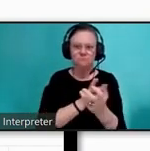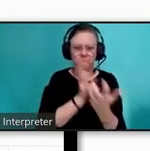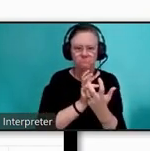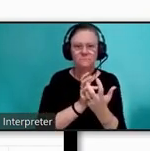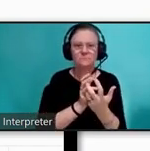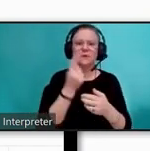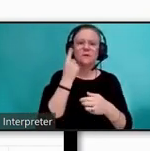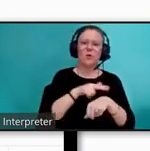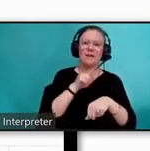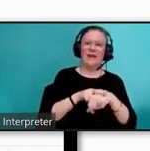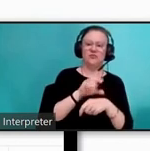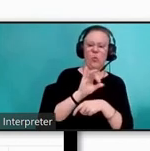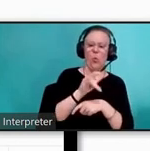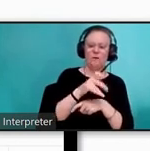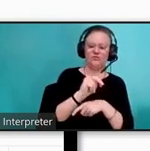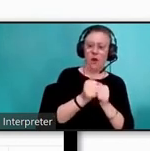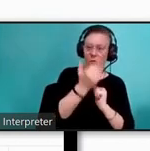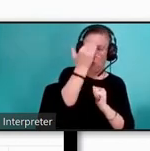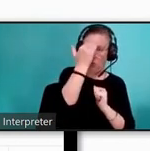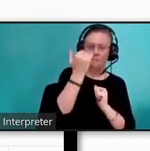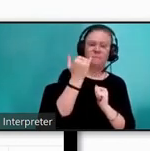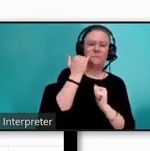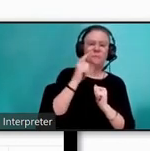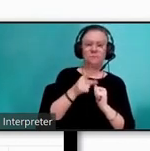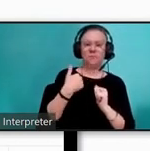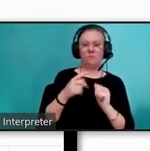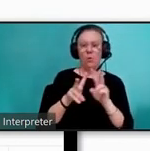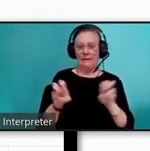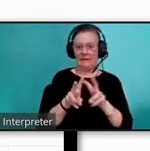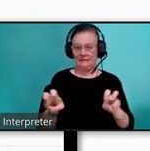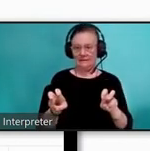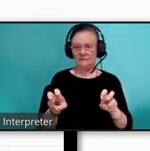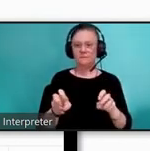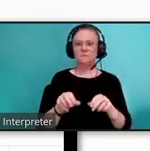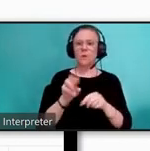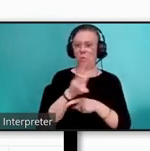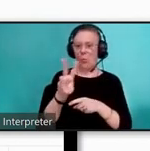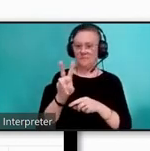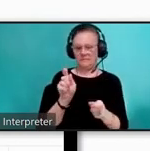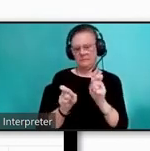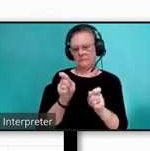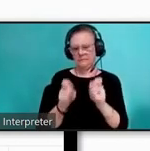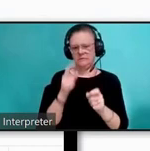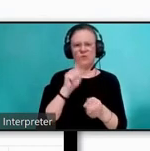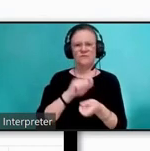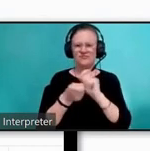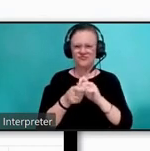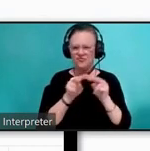indicators for this category, so one additional part of the analysis includes monitoring the possible impacts of the changes.